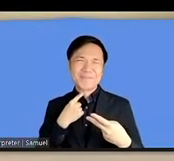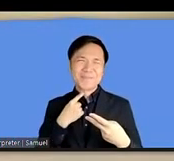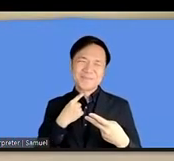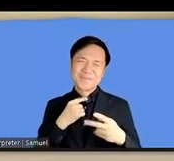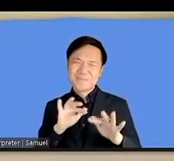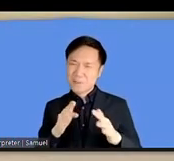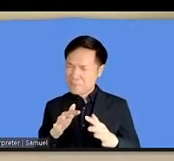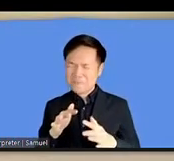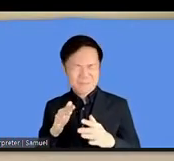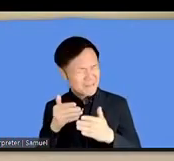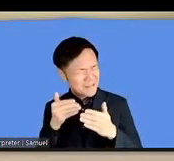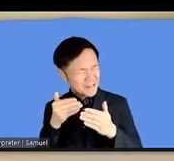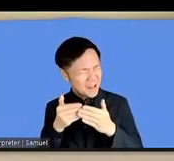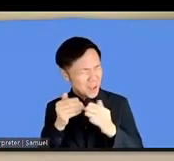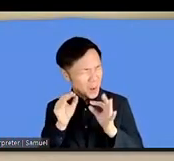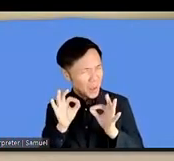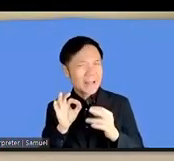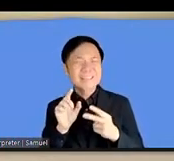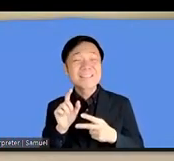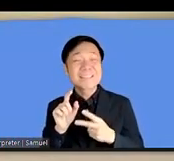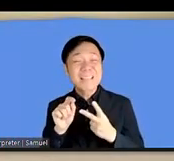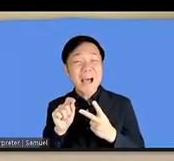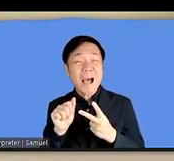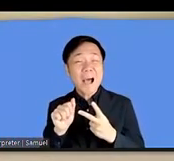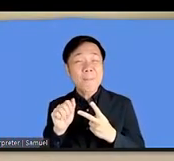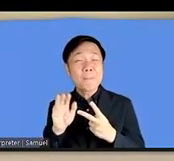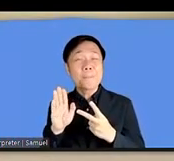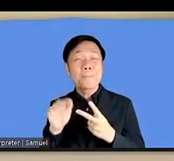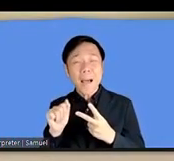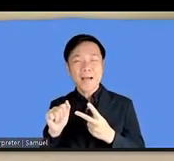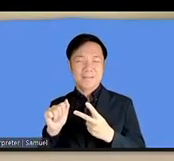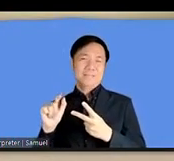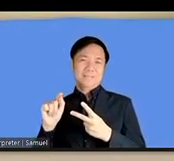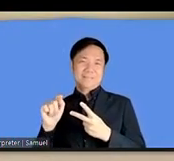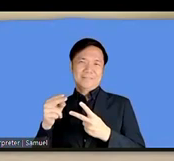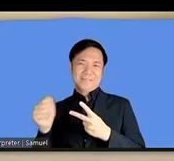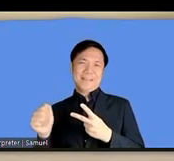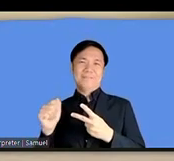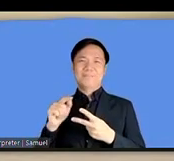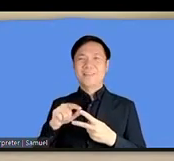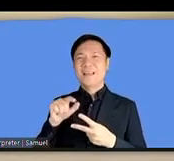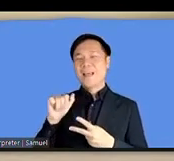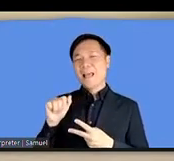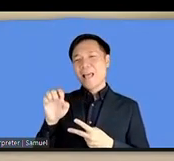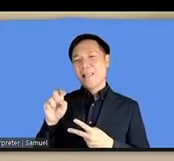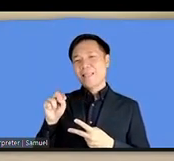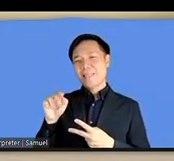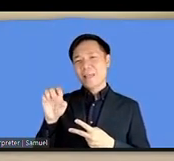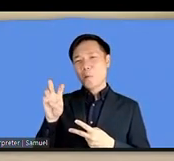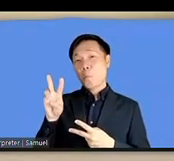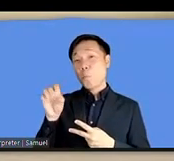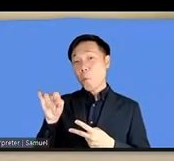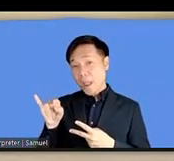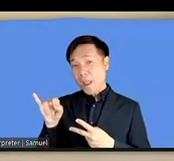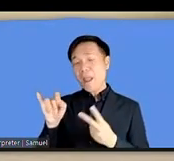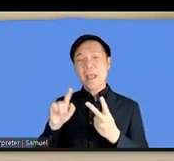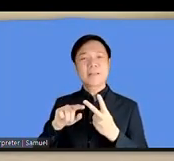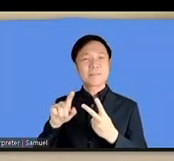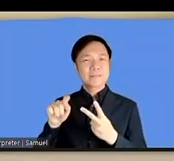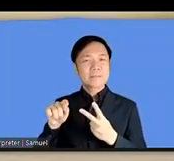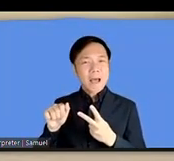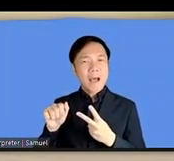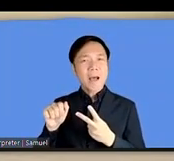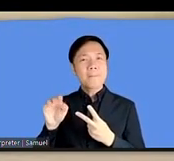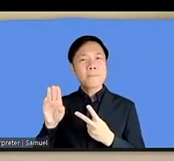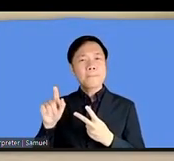tabata okay so we have professor inoway and we have miss tabata uh with us